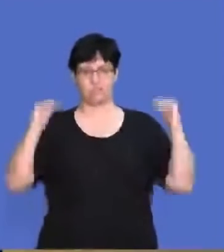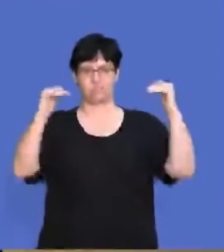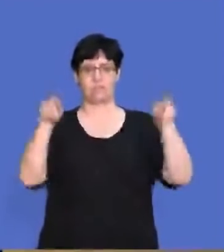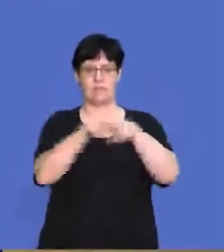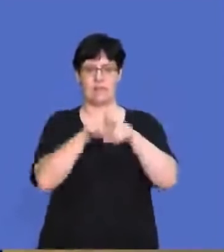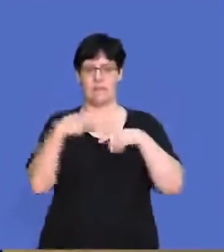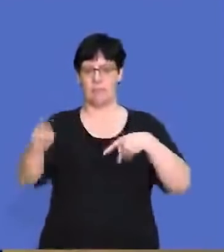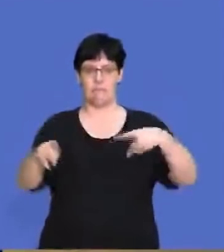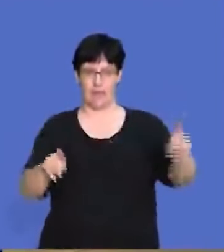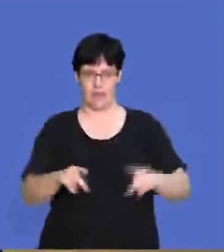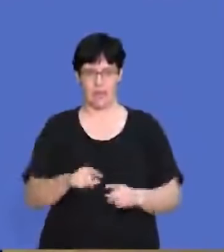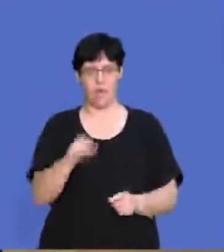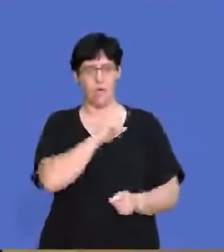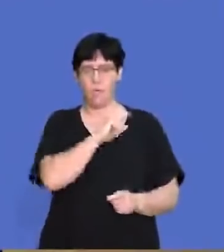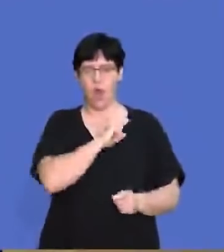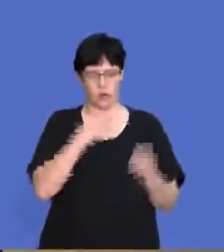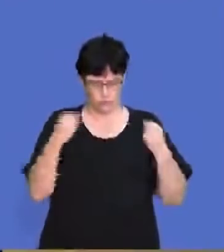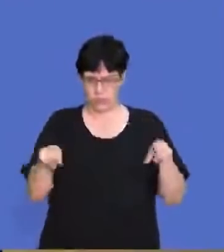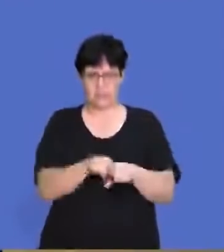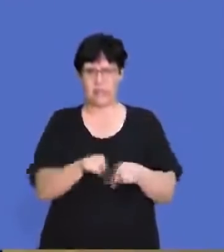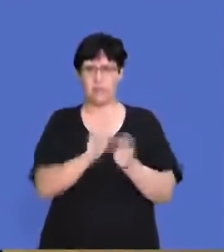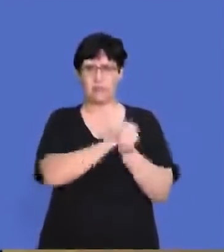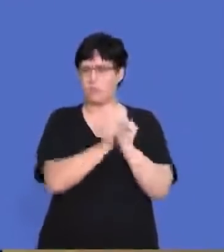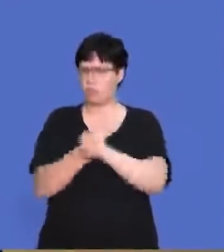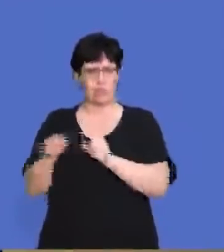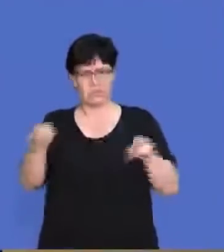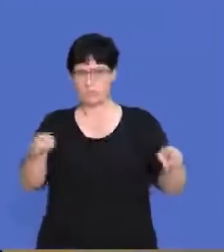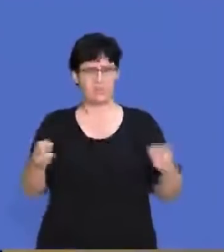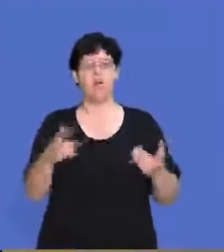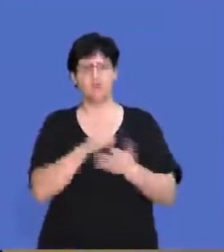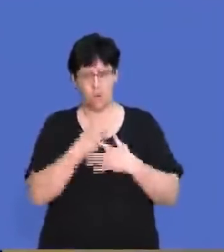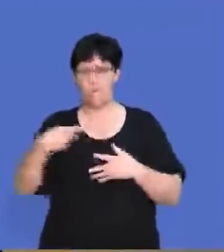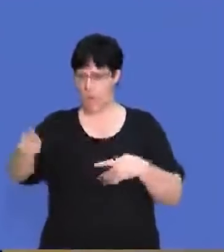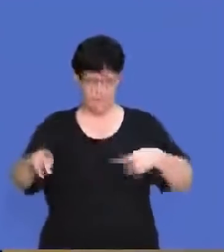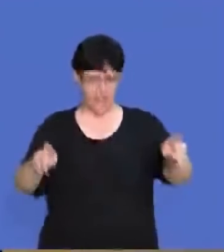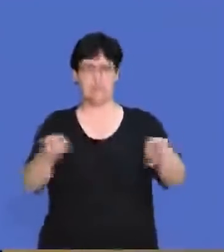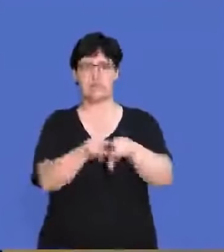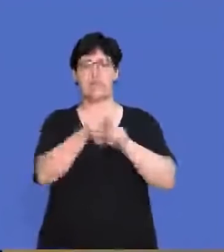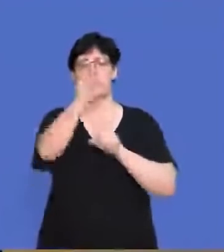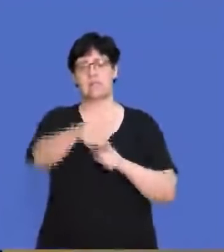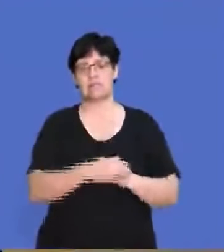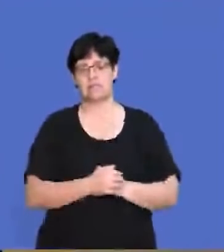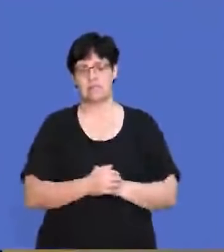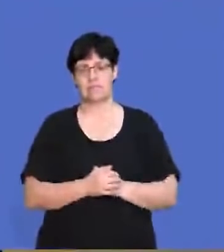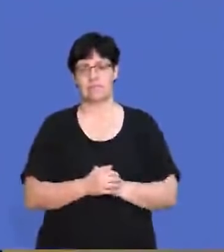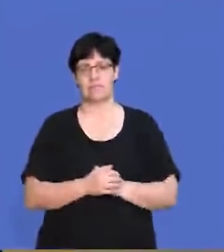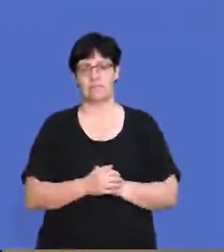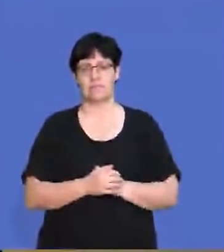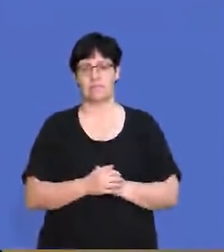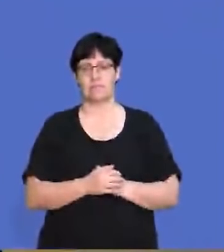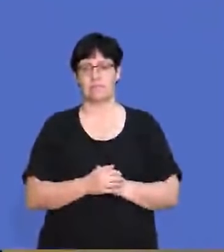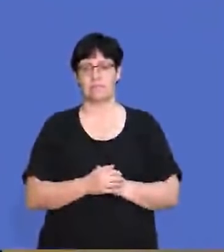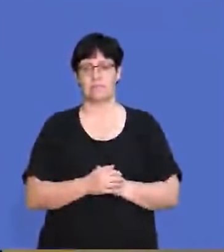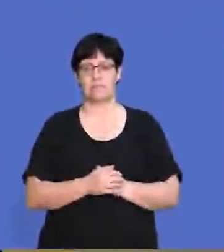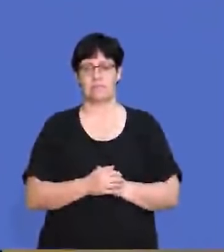get paid an equal amount because they're saying they're doing the exact same amount of work, so therefore they should get paid equally.